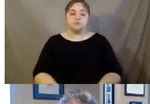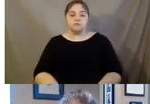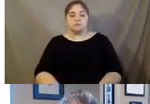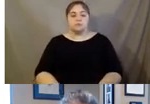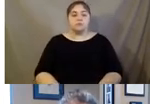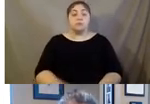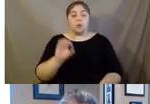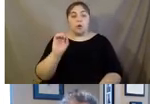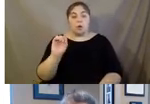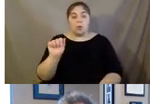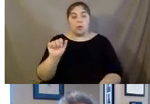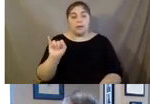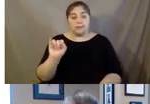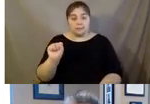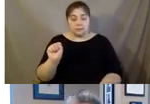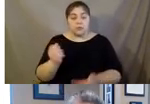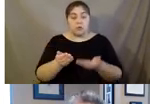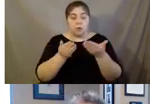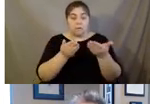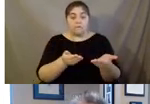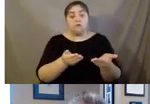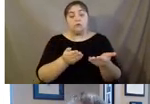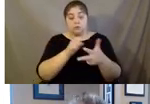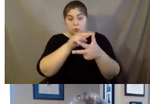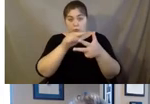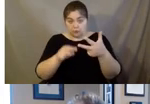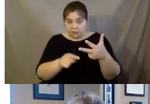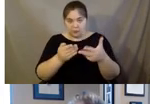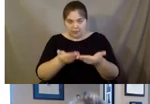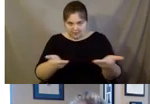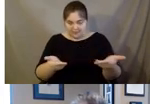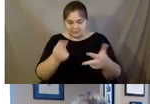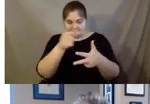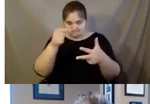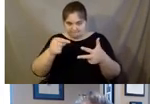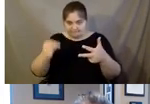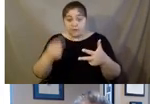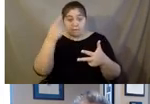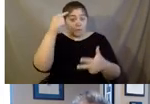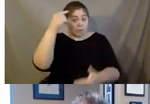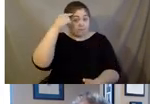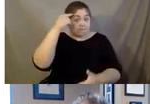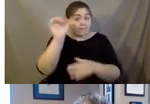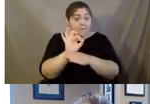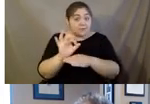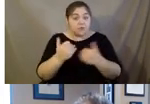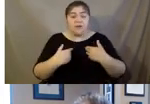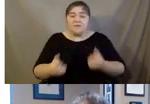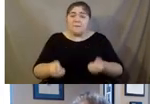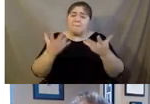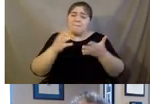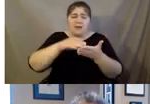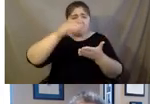OASIS offers essentially those three key ingredients for the cognitive function. We have many lifelong learning